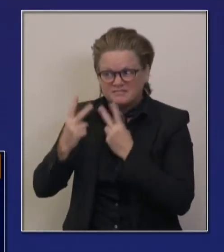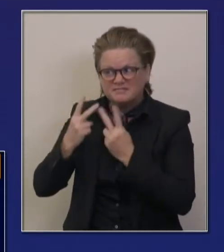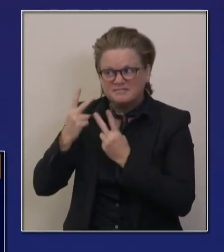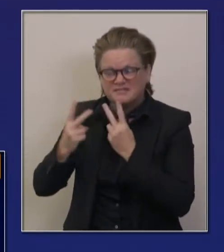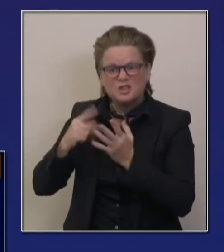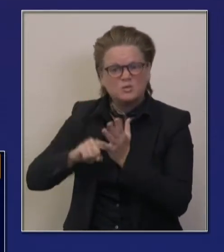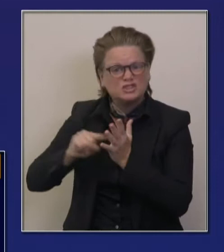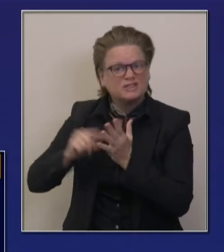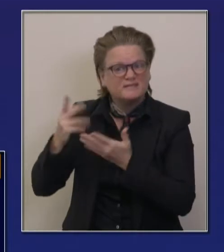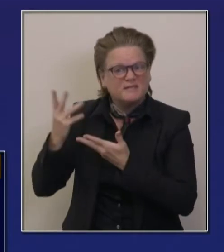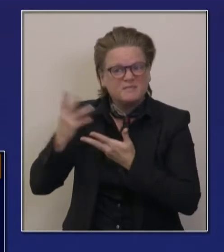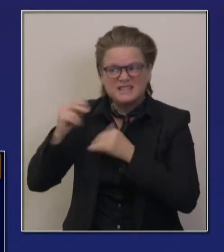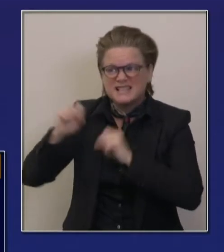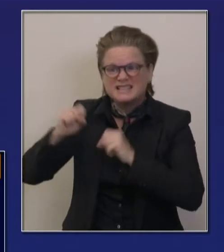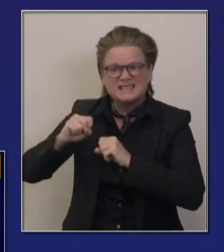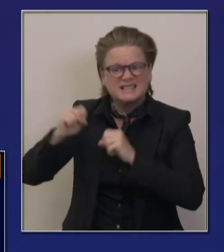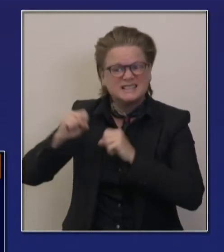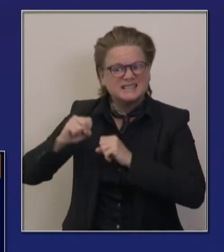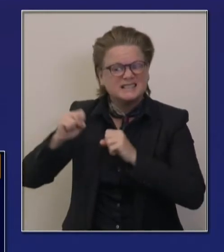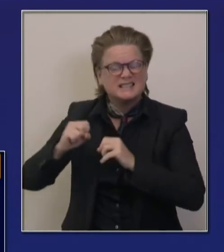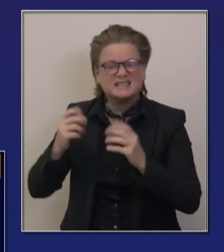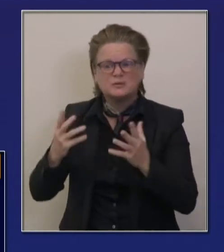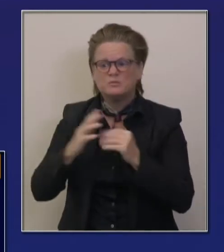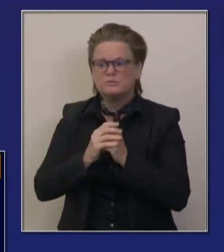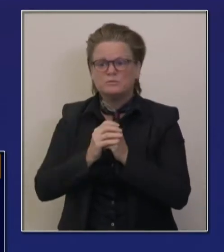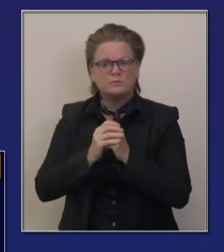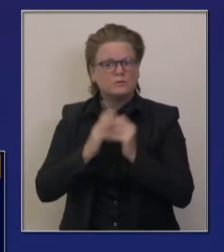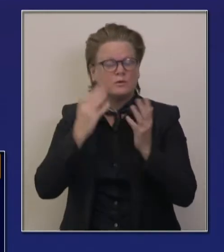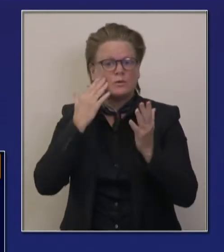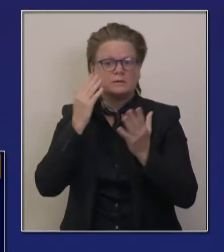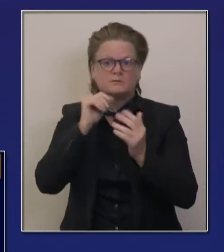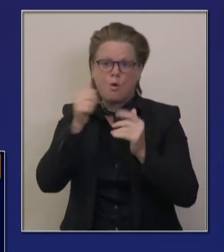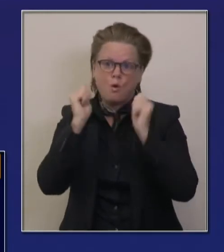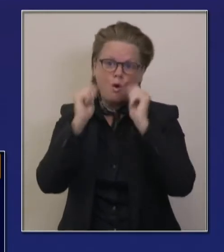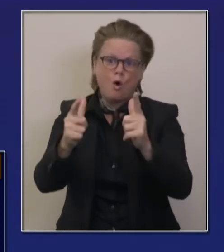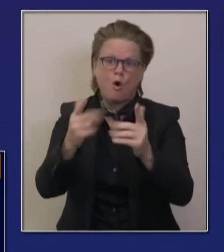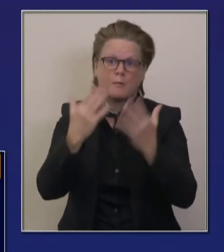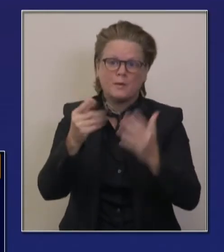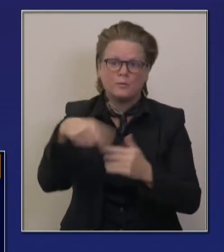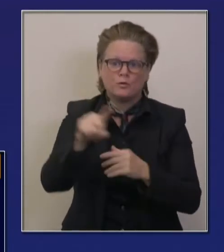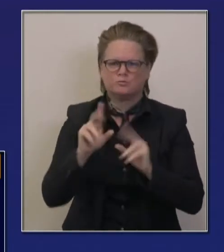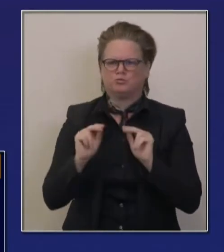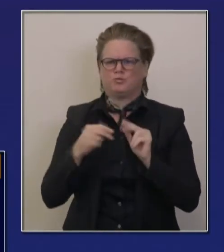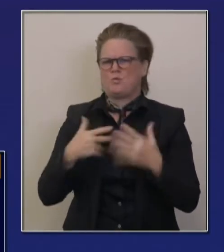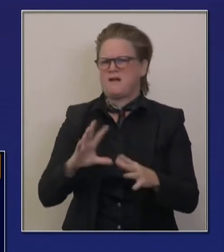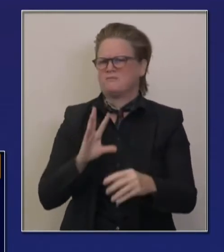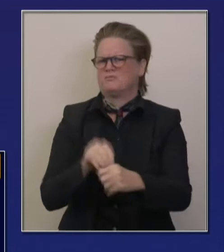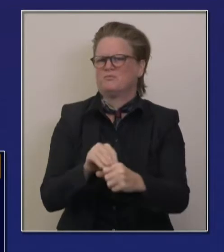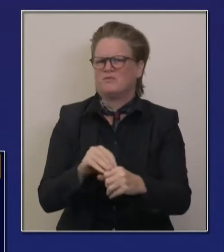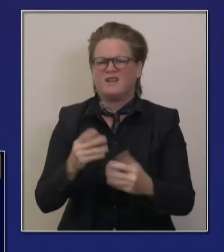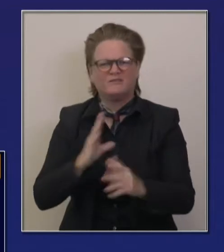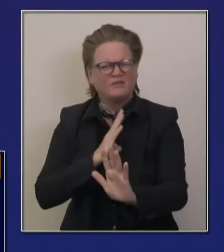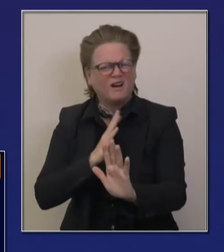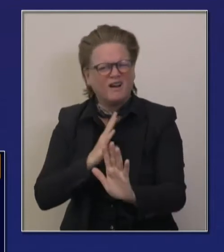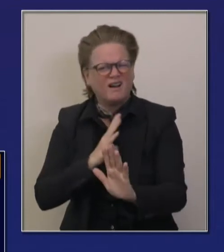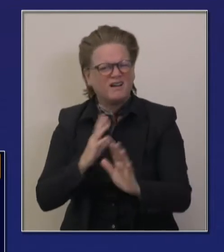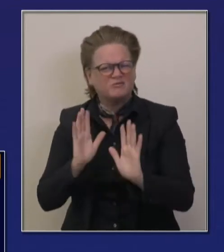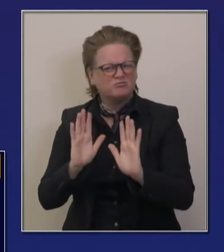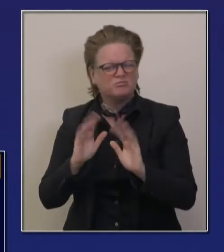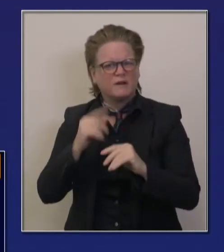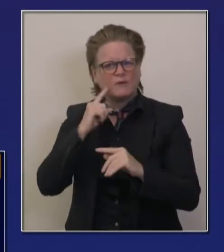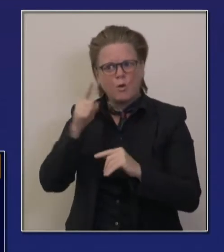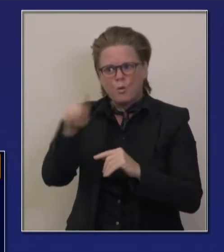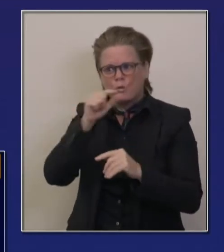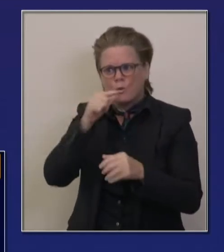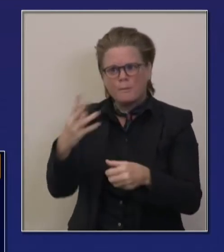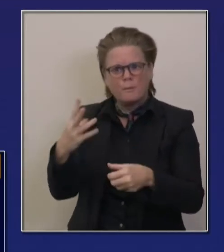this program, uh, the more people that participate in it, the more that opt in, the more effective this program can be, uh,